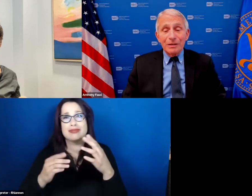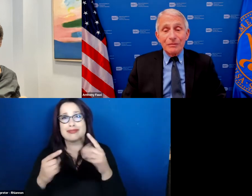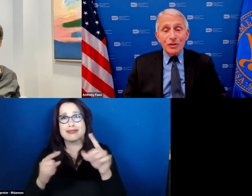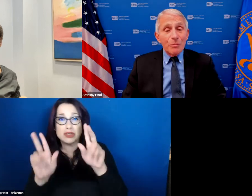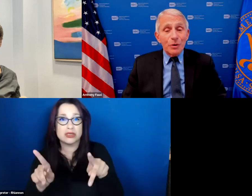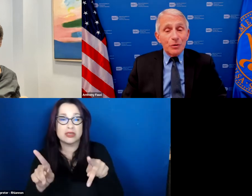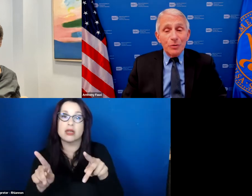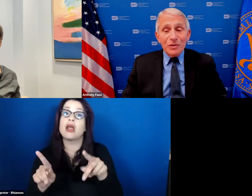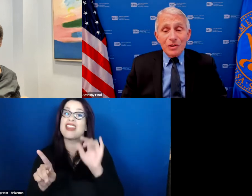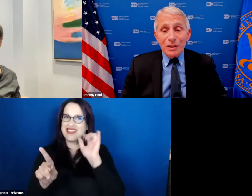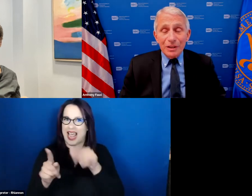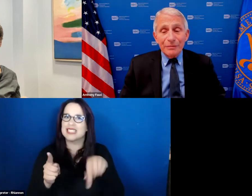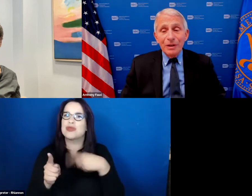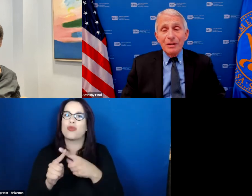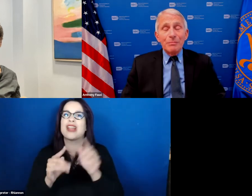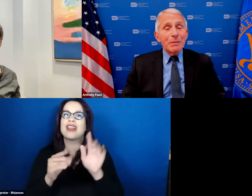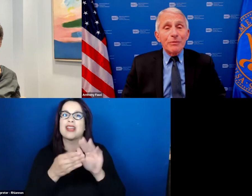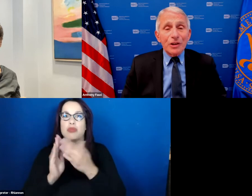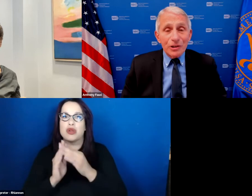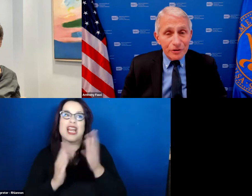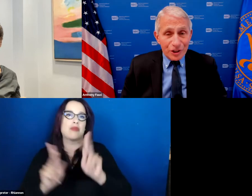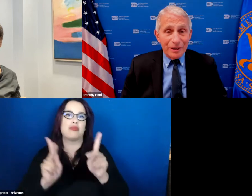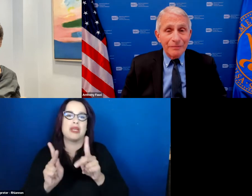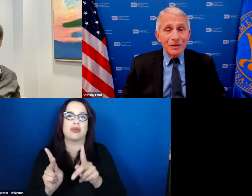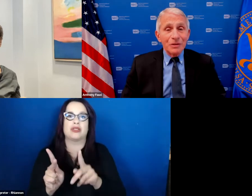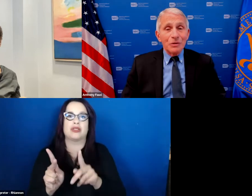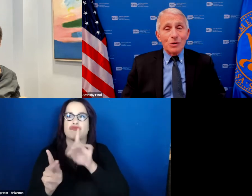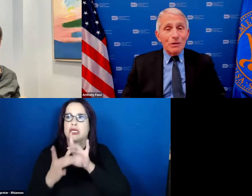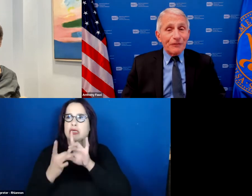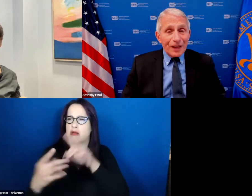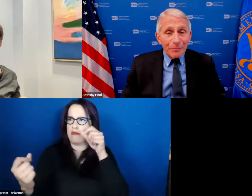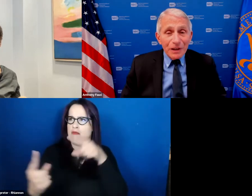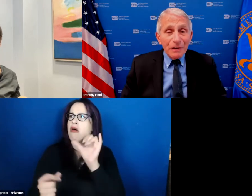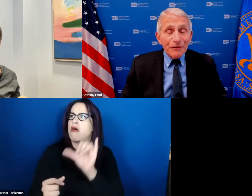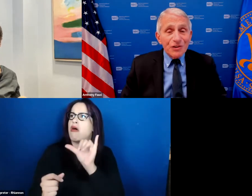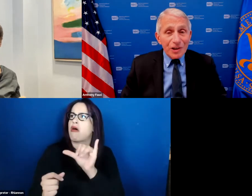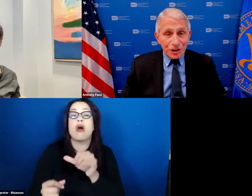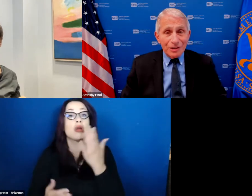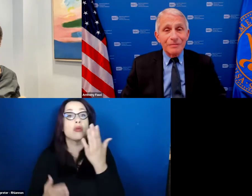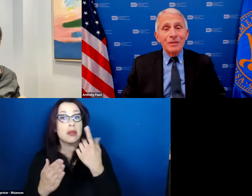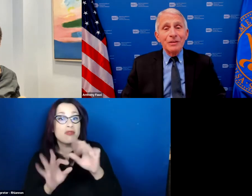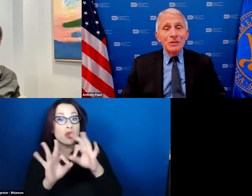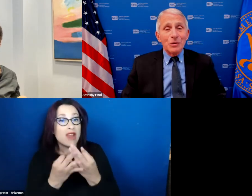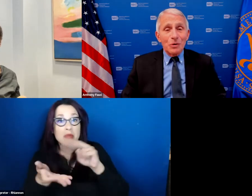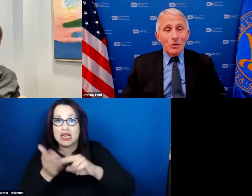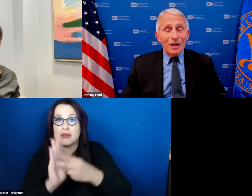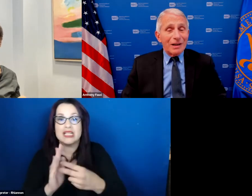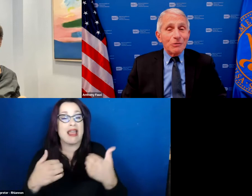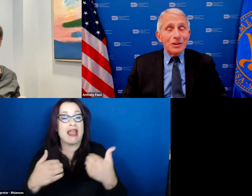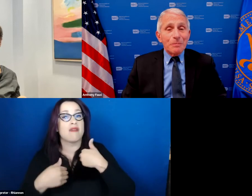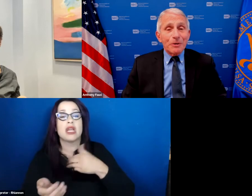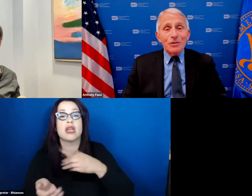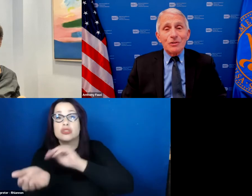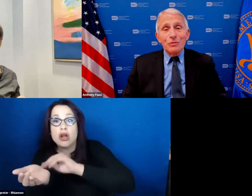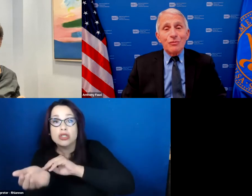uh someone who is um a member of the clergy or a family physician or an